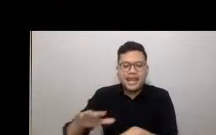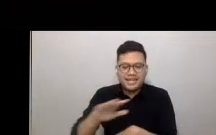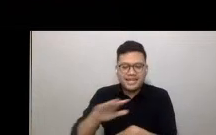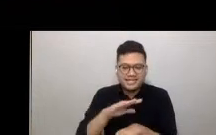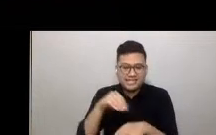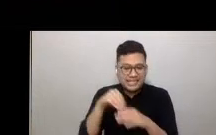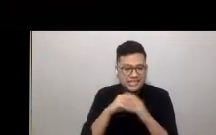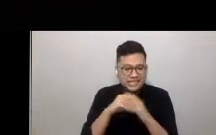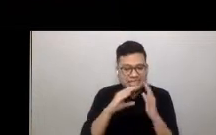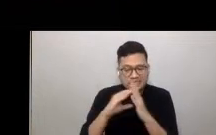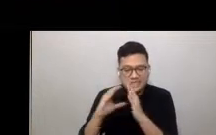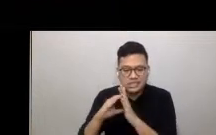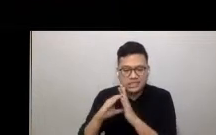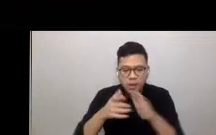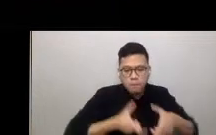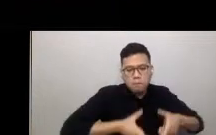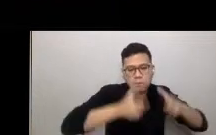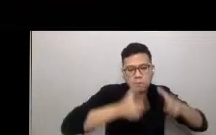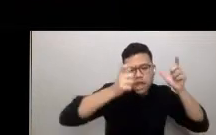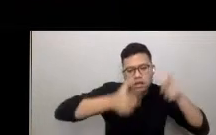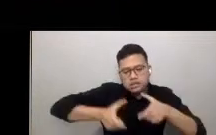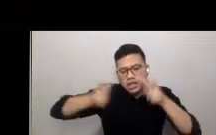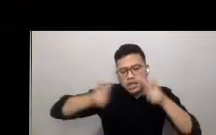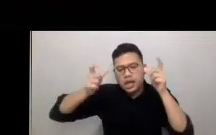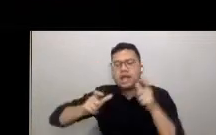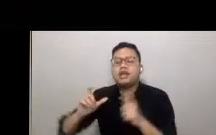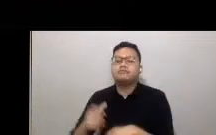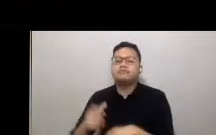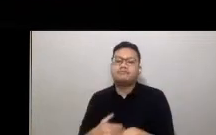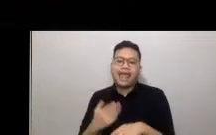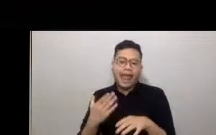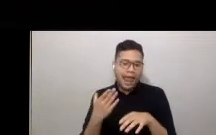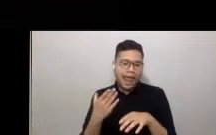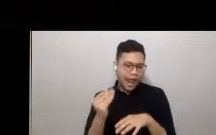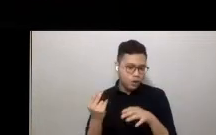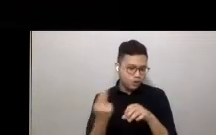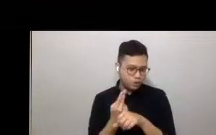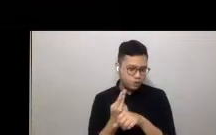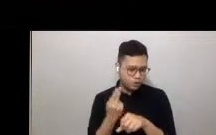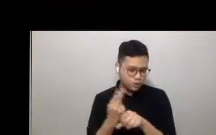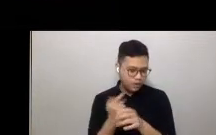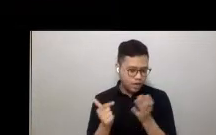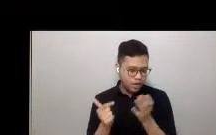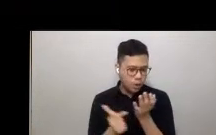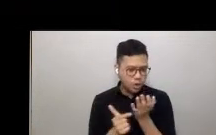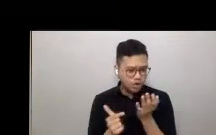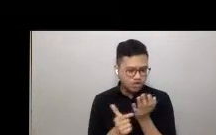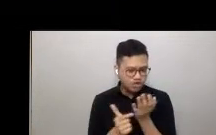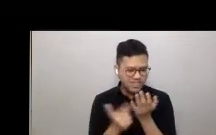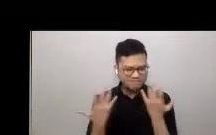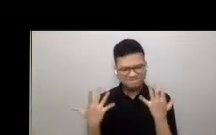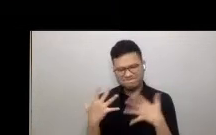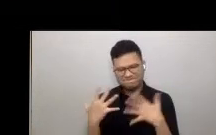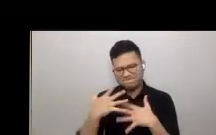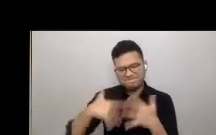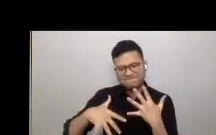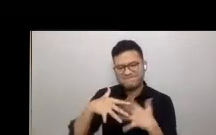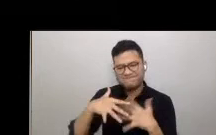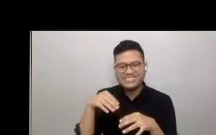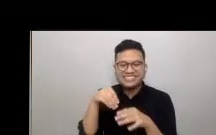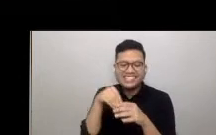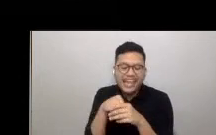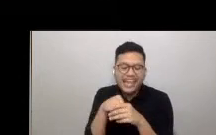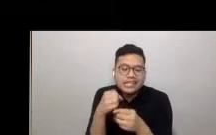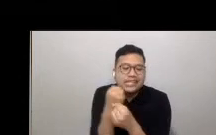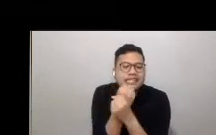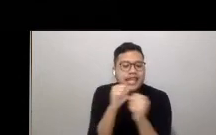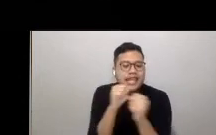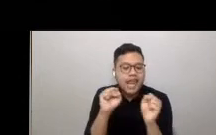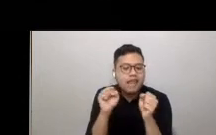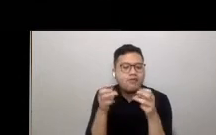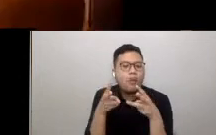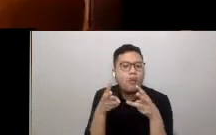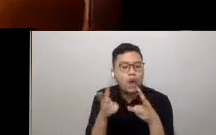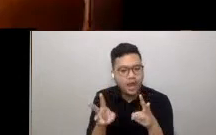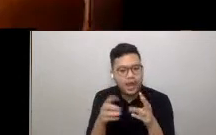landscapes, and to use technology as a means to converge at a safe and virtual manner.